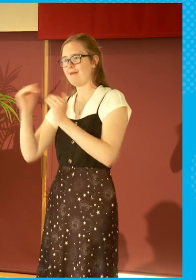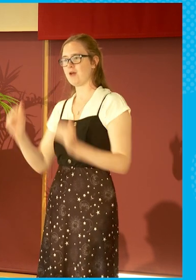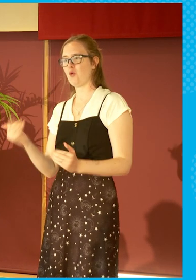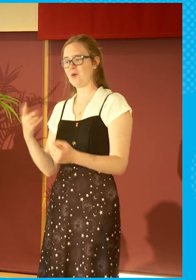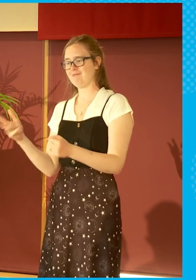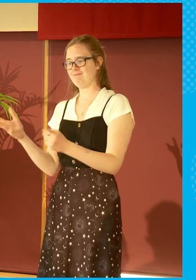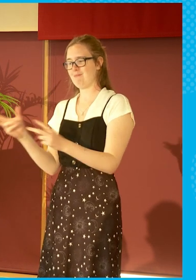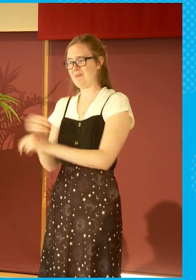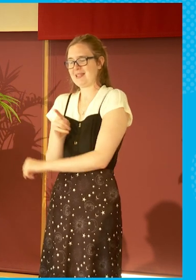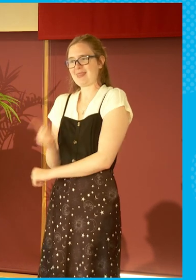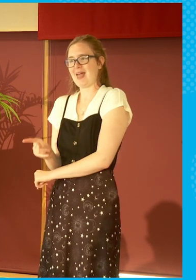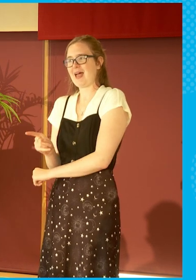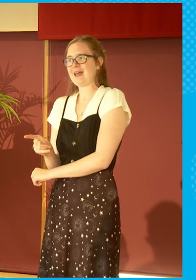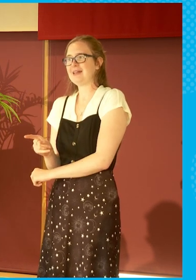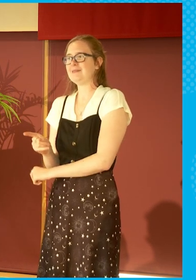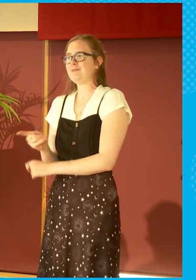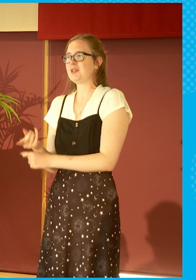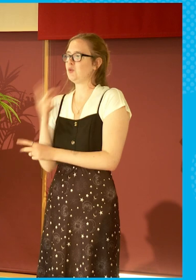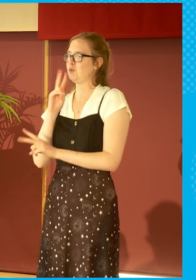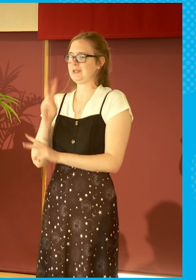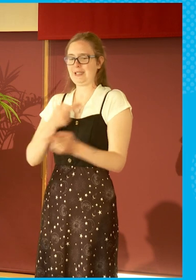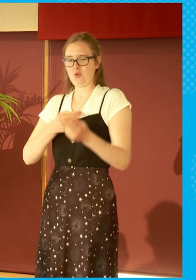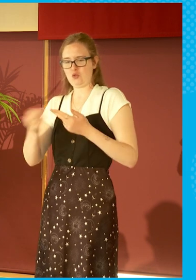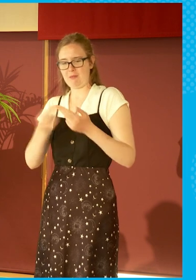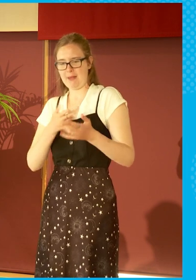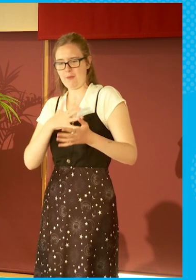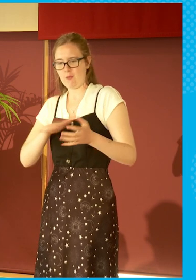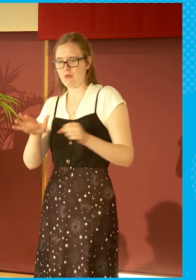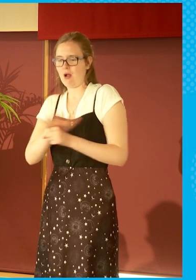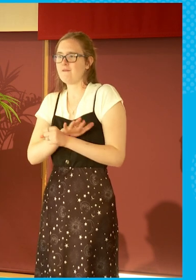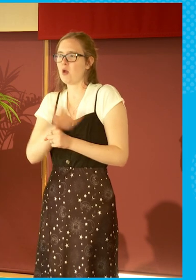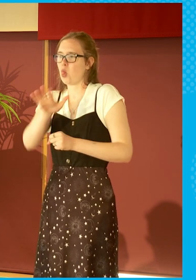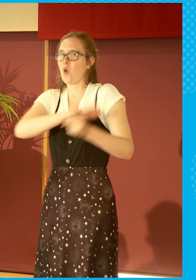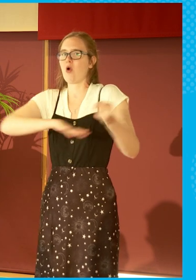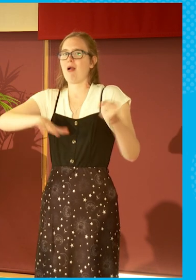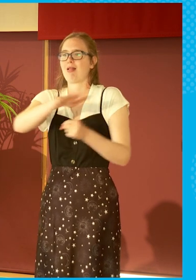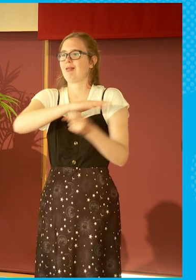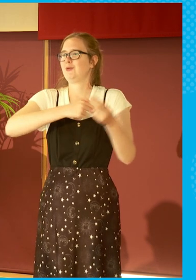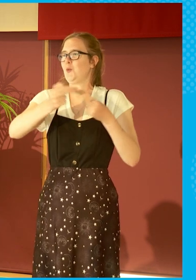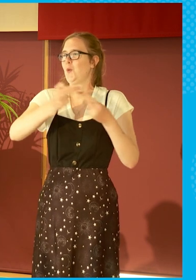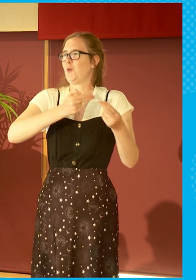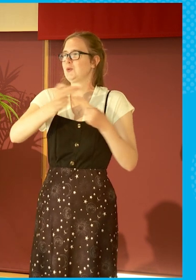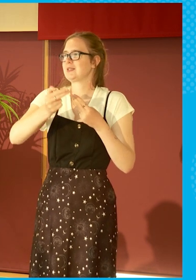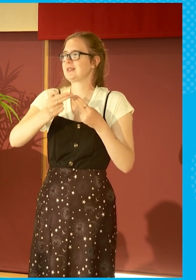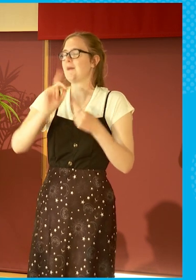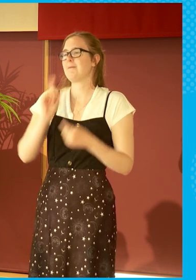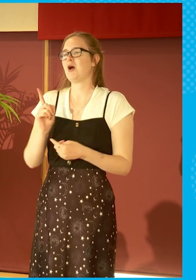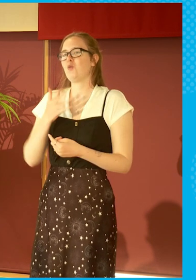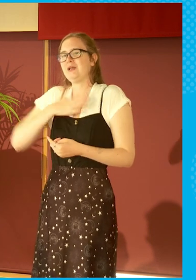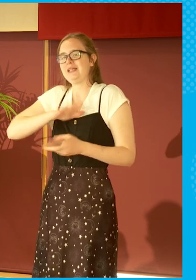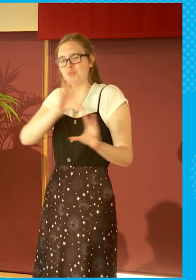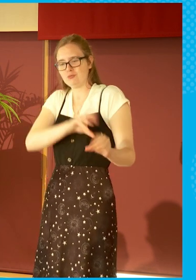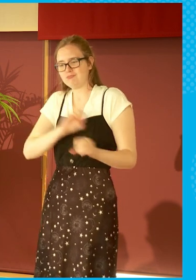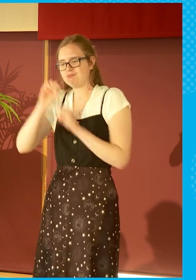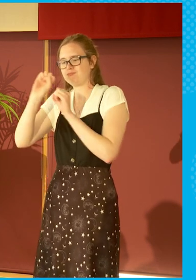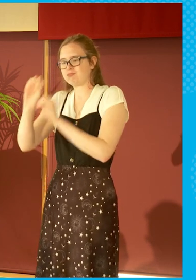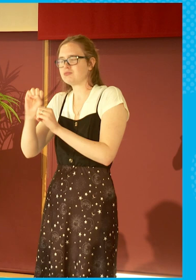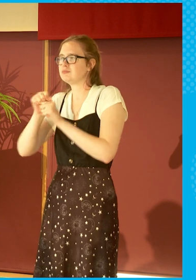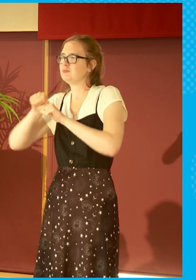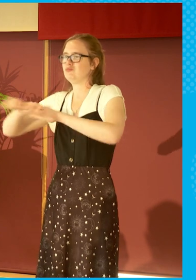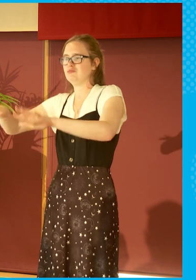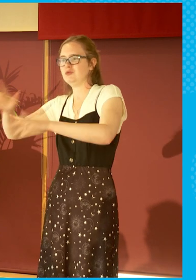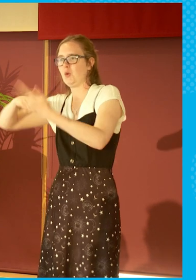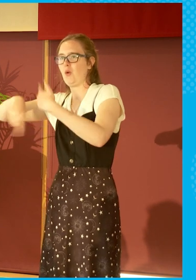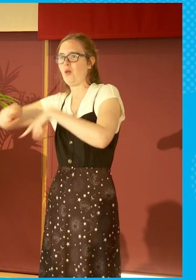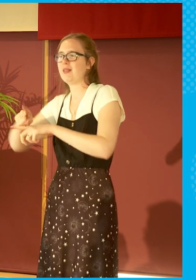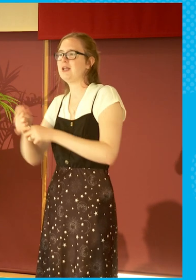completely decimated on newspapers, in terms of newspapers, know, investigations. Actually, it's one thing to package stuff up that we already